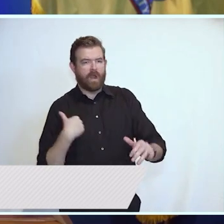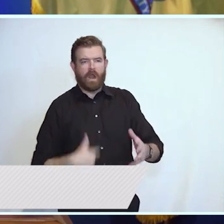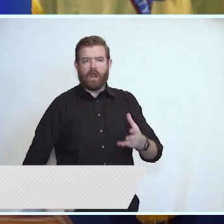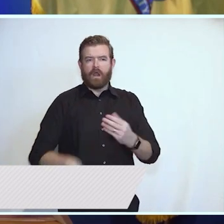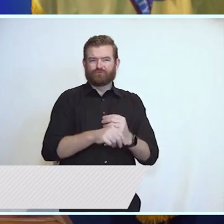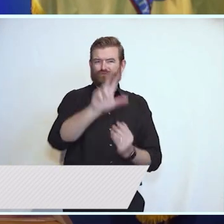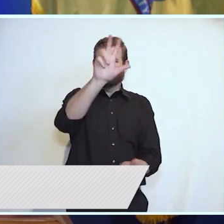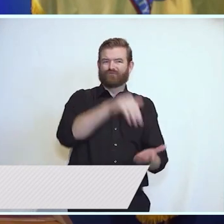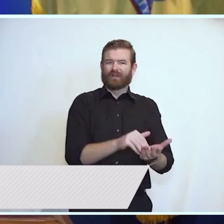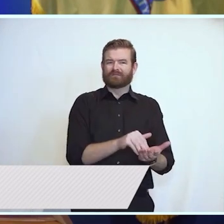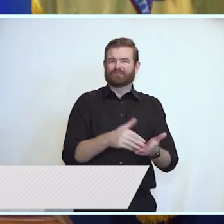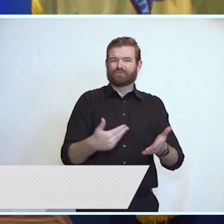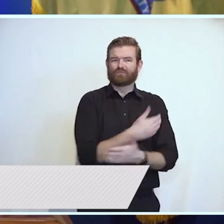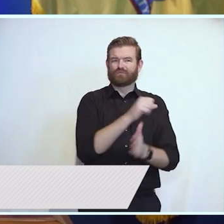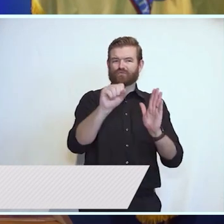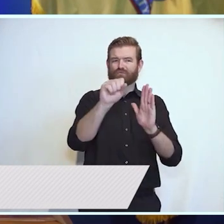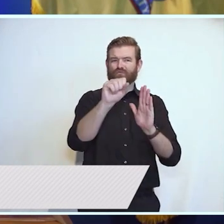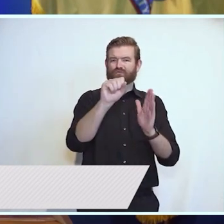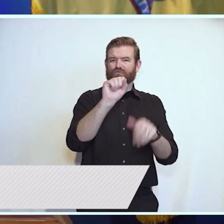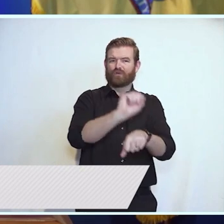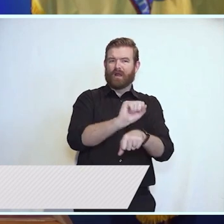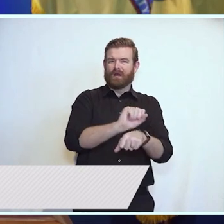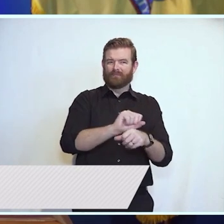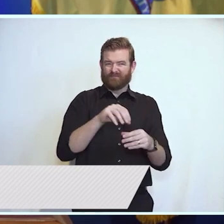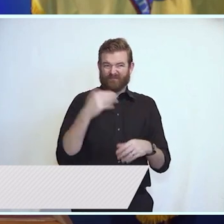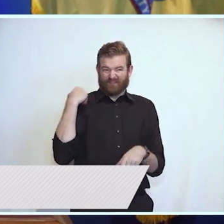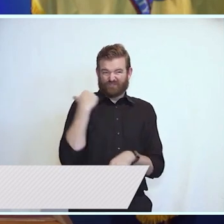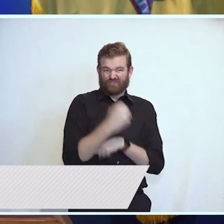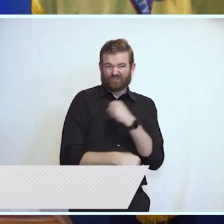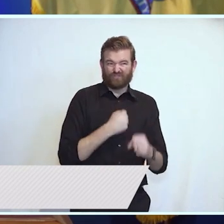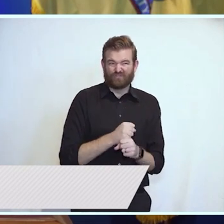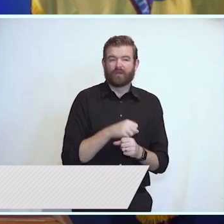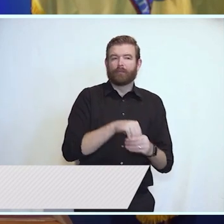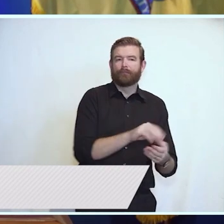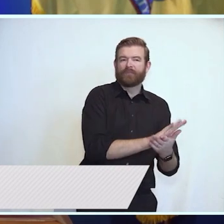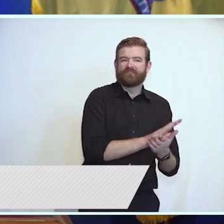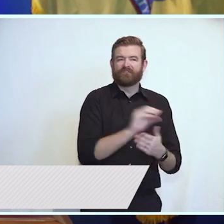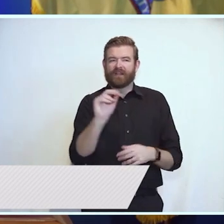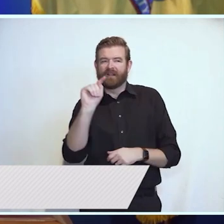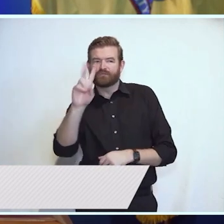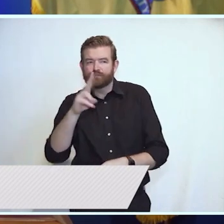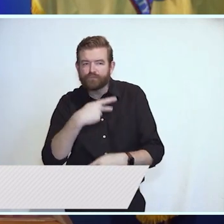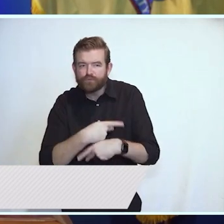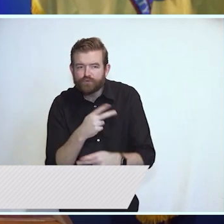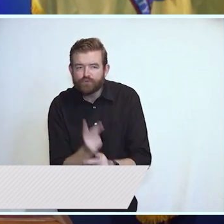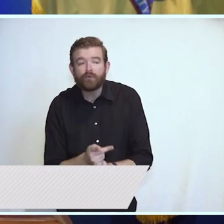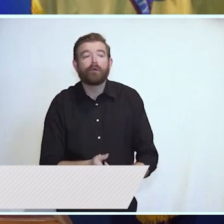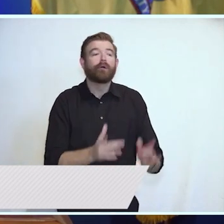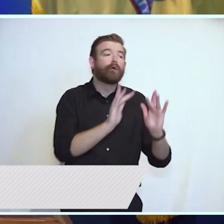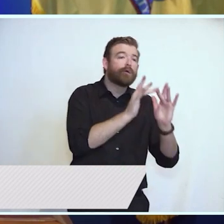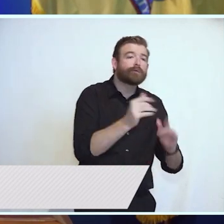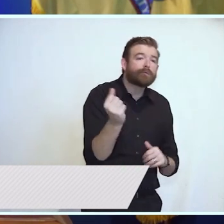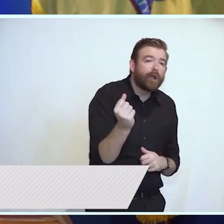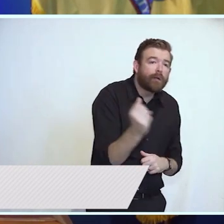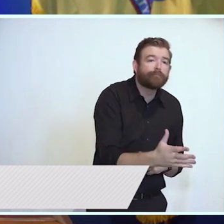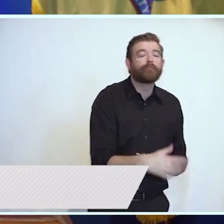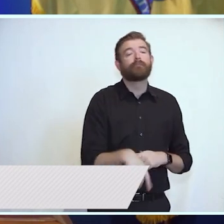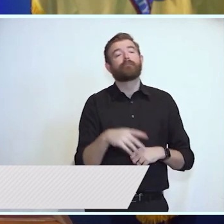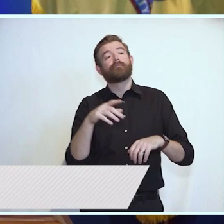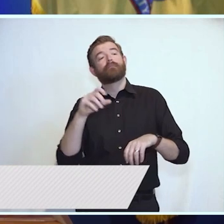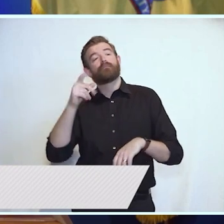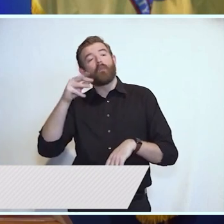production sets or in the online gaming and sports betting space we now dominate and of course in the life sciences.